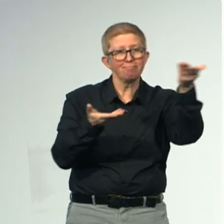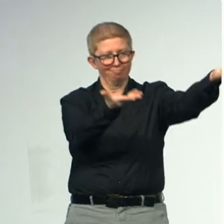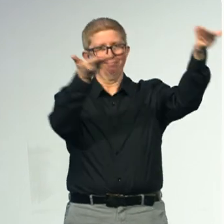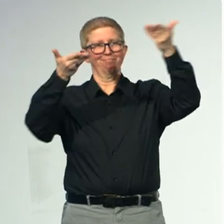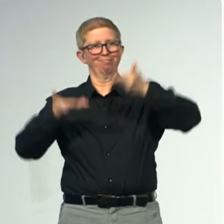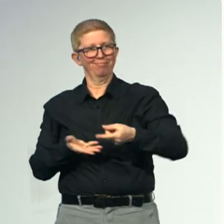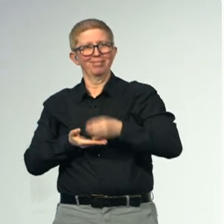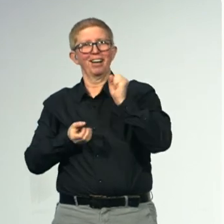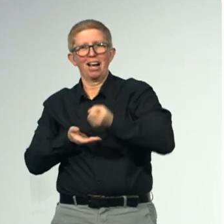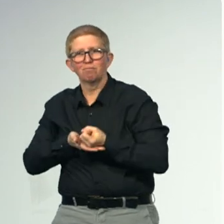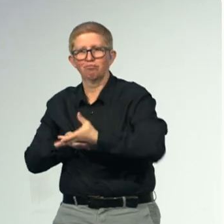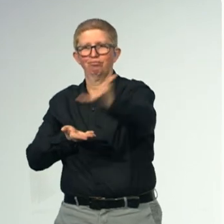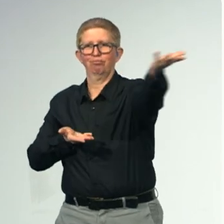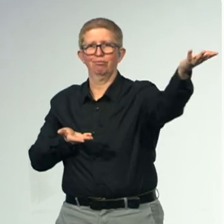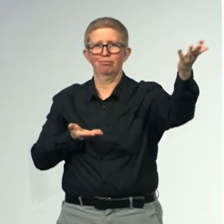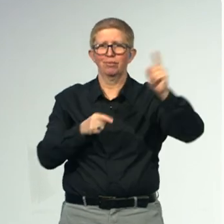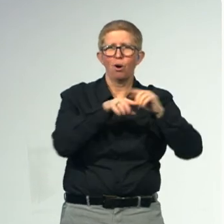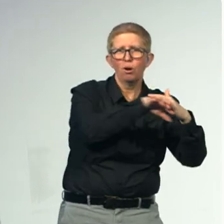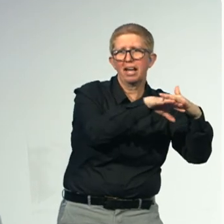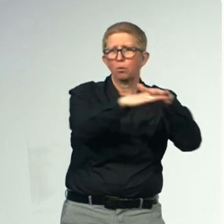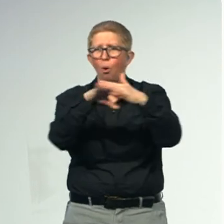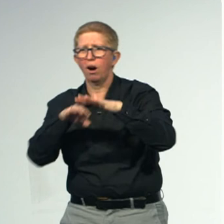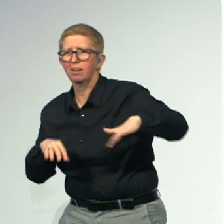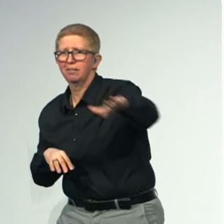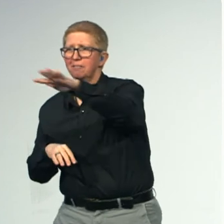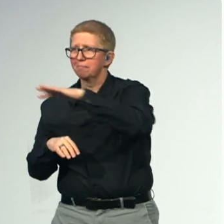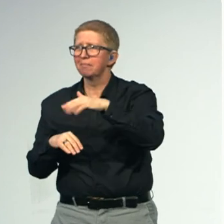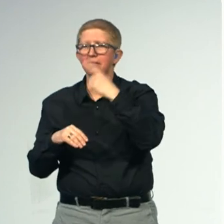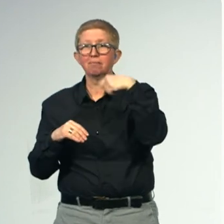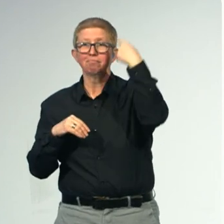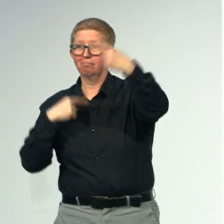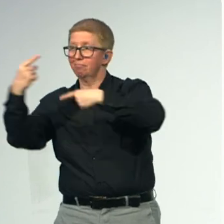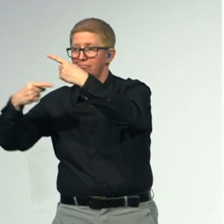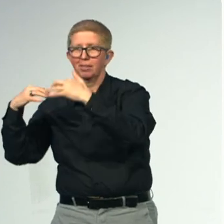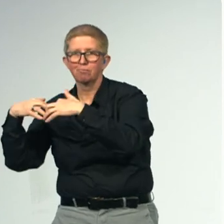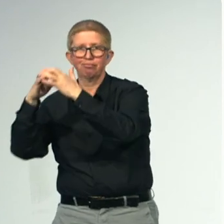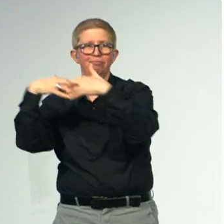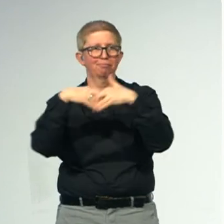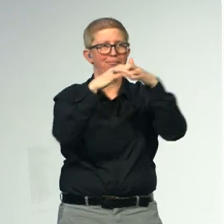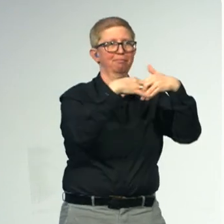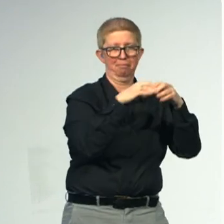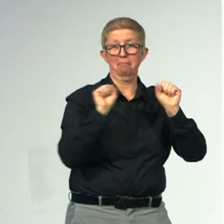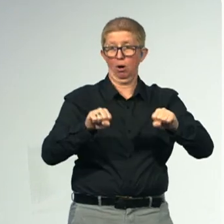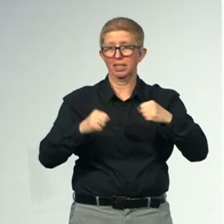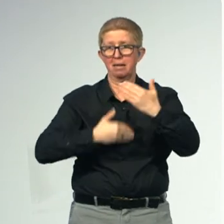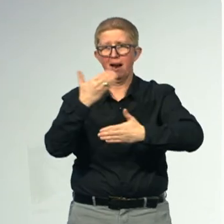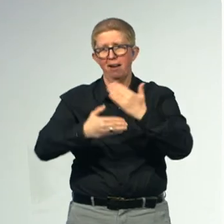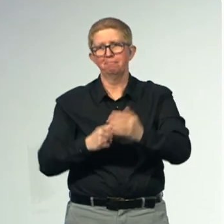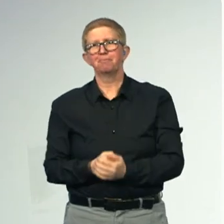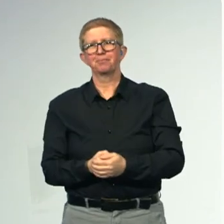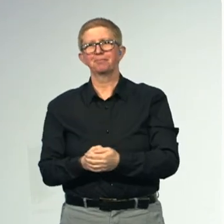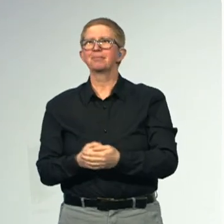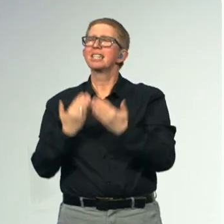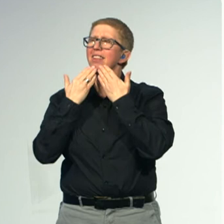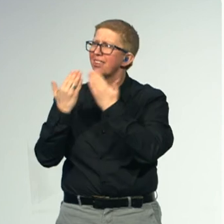even new projects. In this context, I want to thank Mr. Essel very much for his initiative and actions